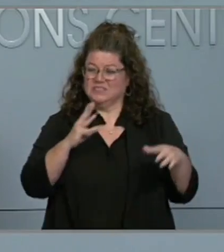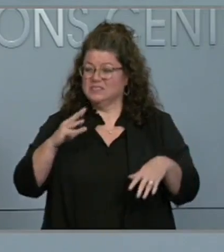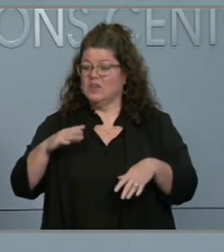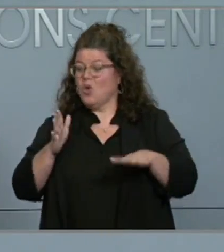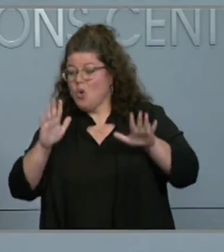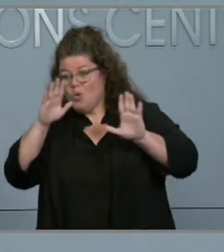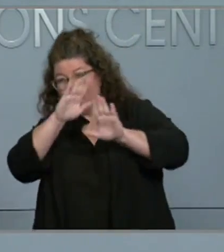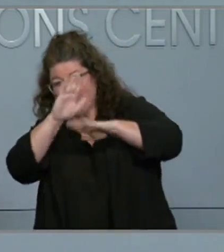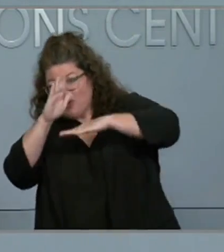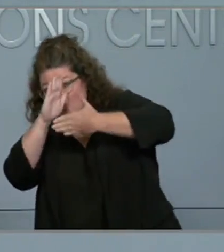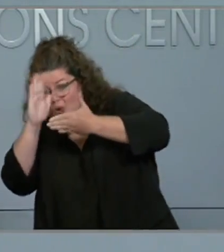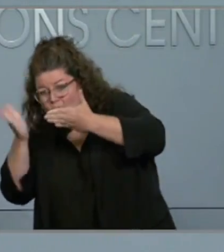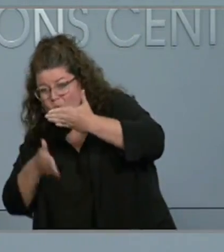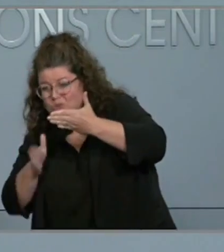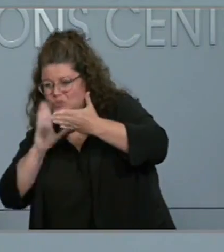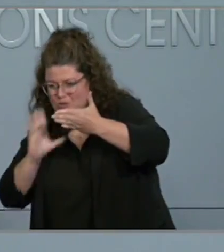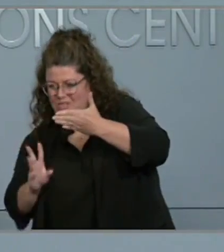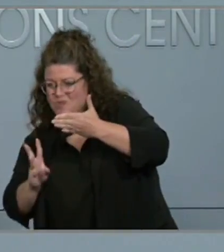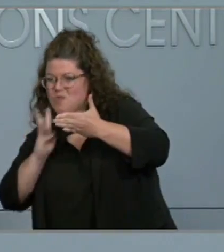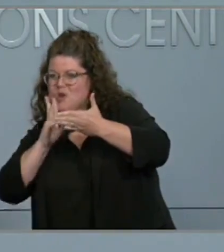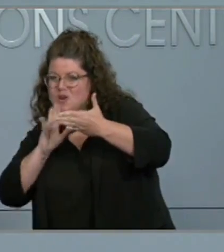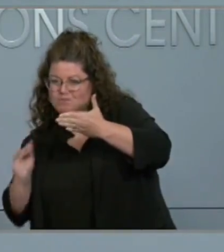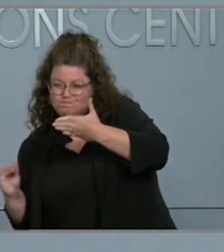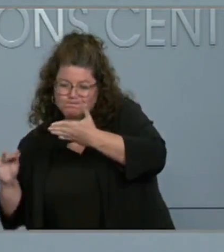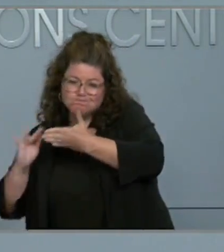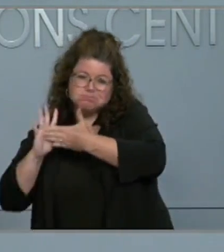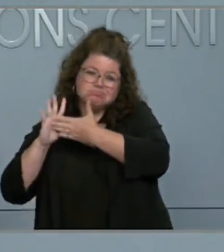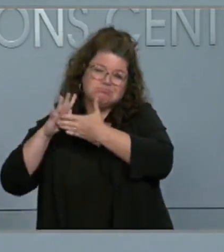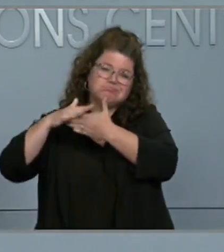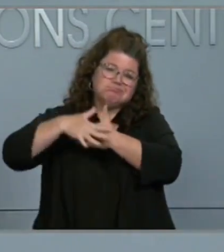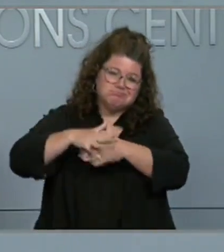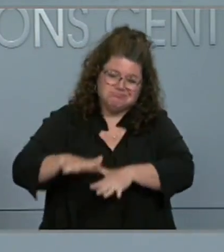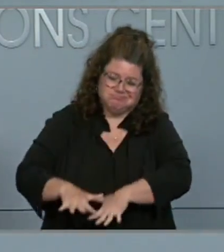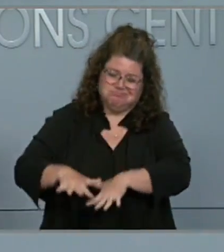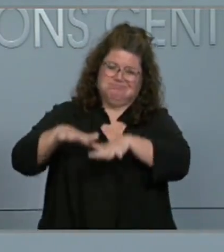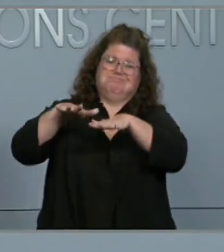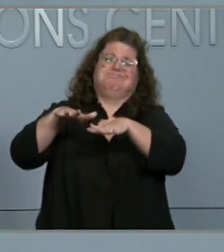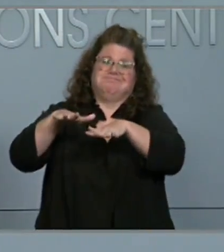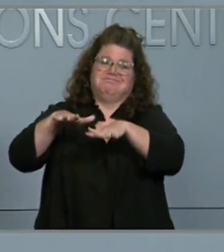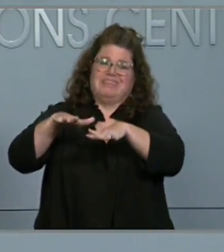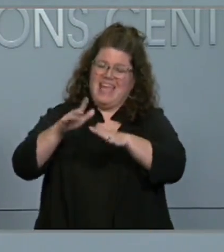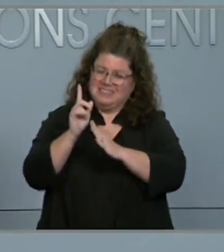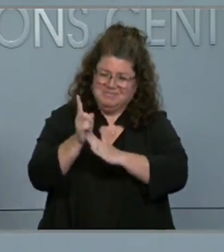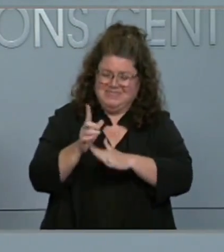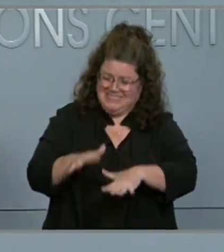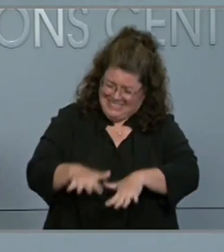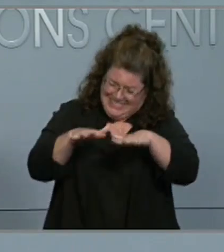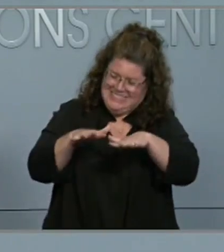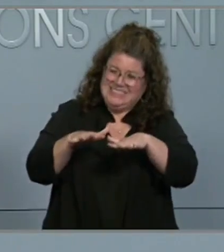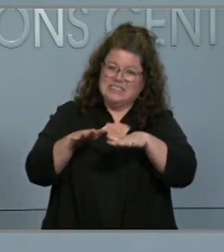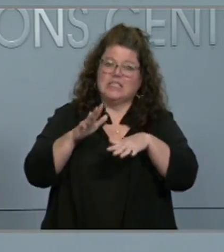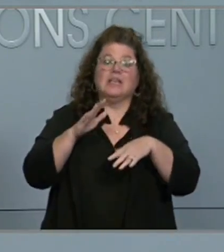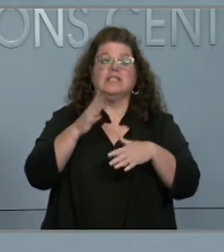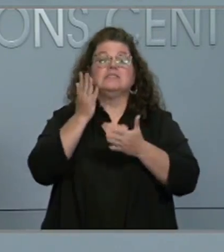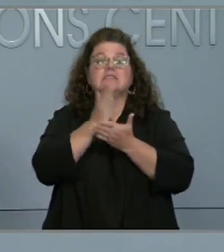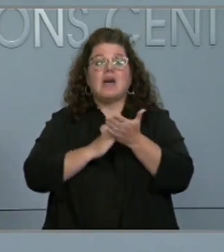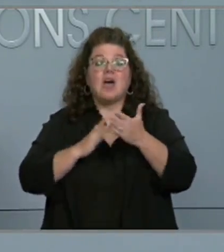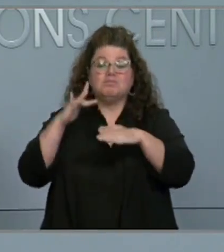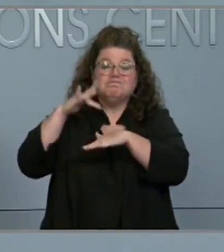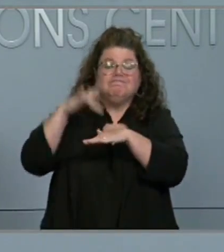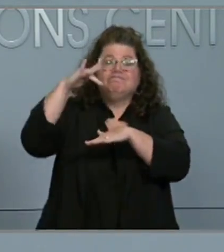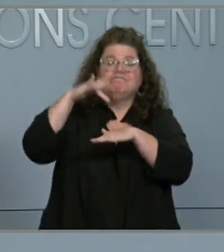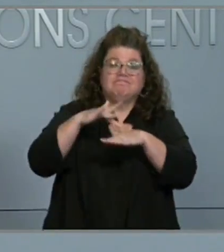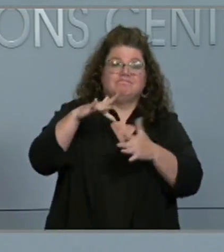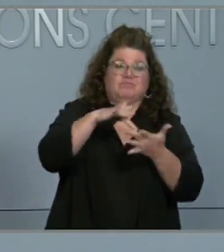along our coast and flash floods are possible across the state. And we may see some isolated tornadoes as well.